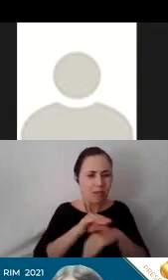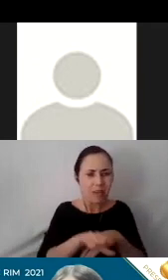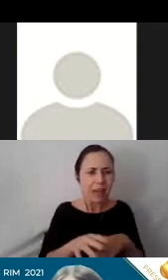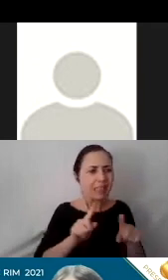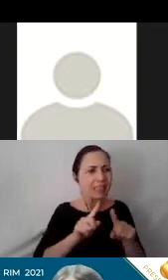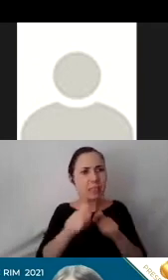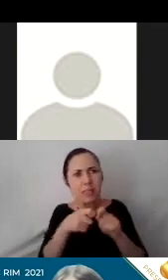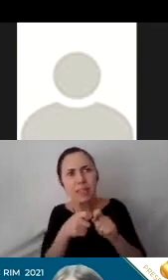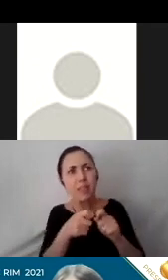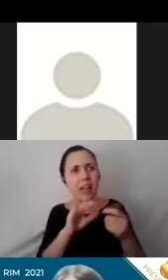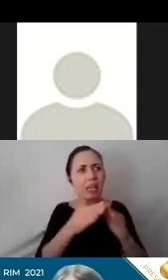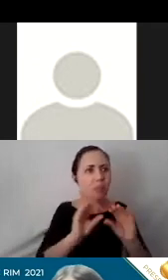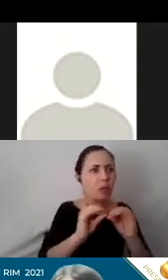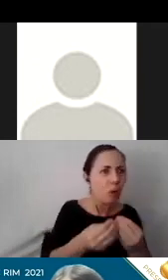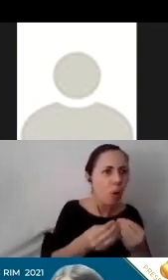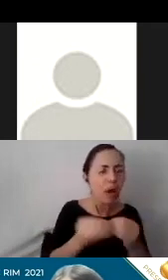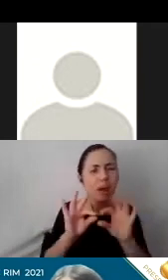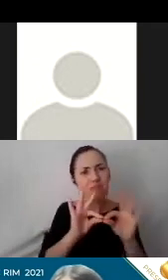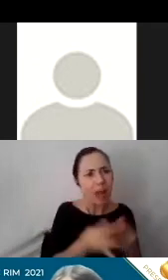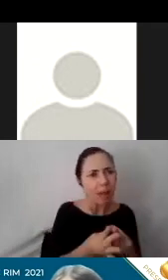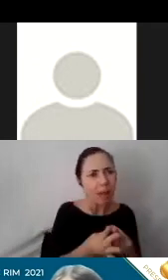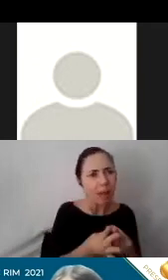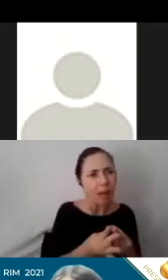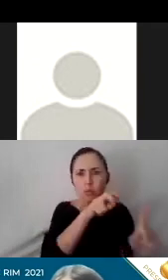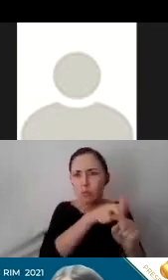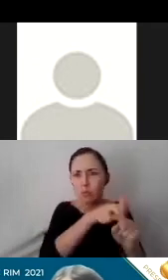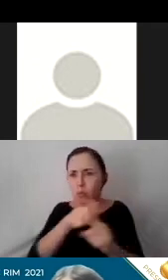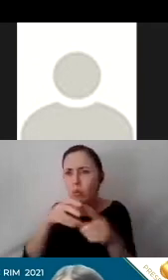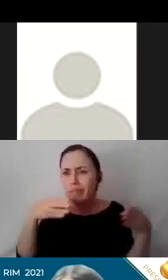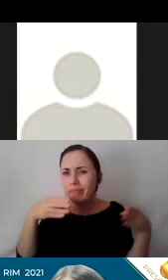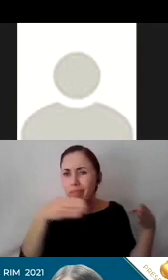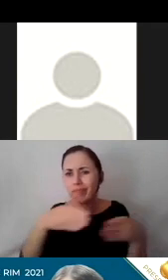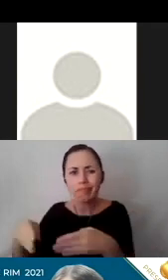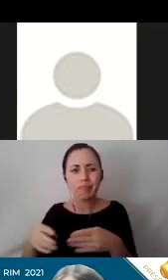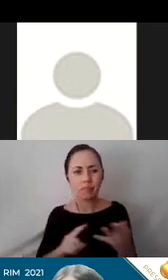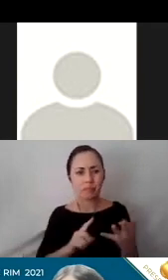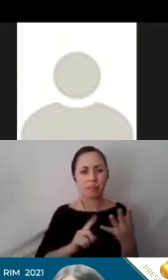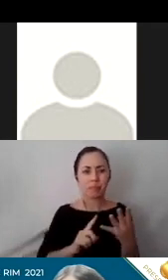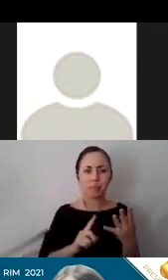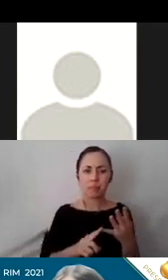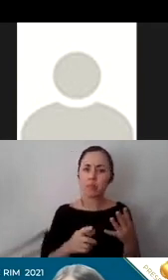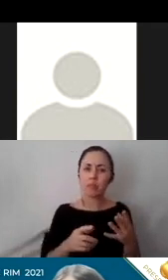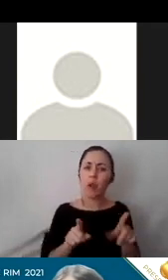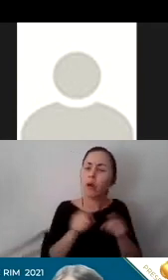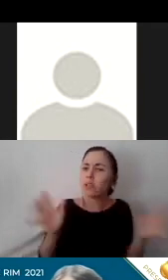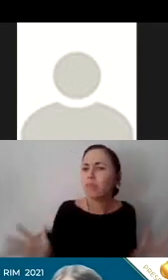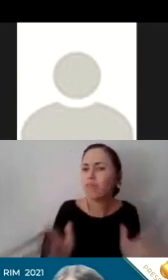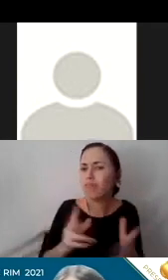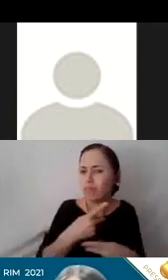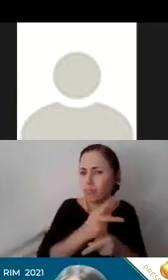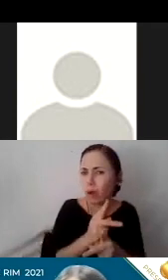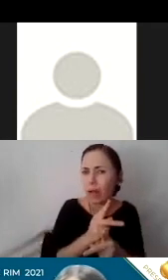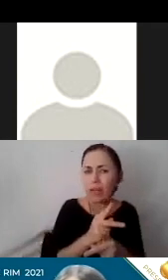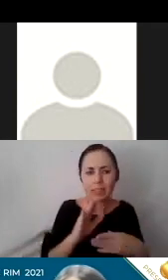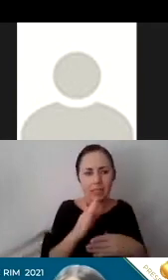families and educators. The promotion of our products, creating meaningful partnerships for guidance and to share